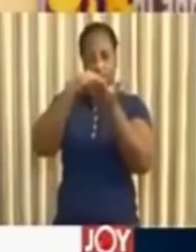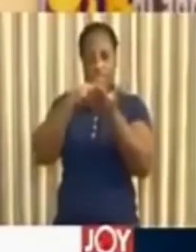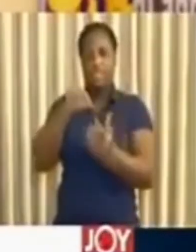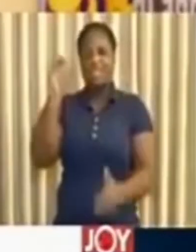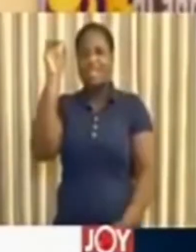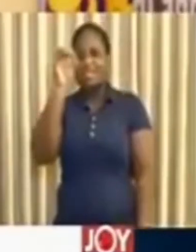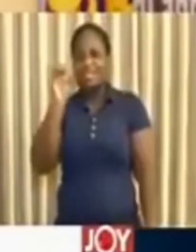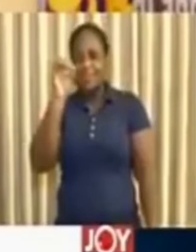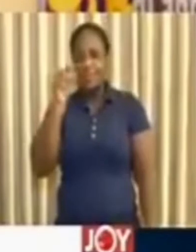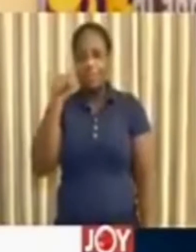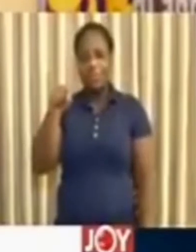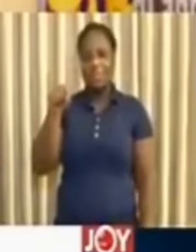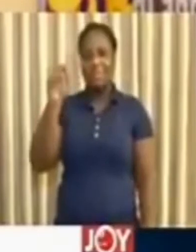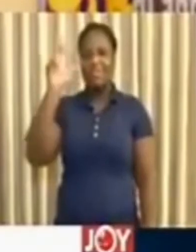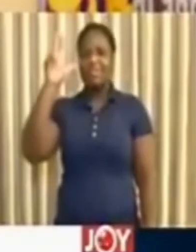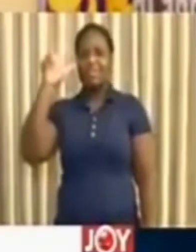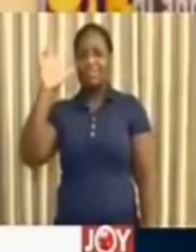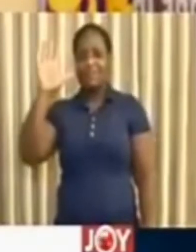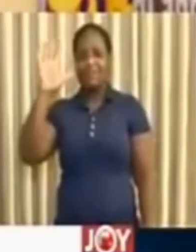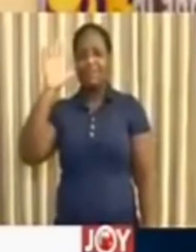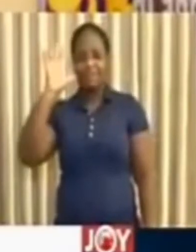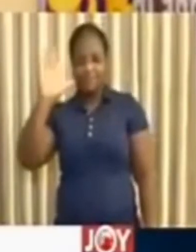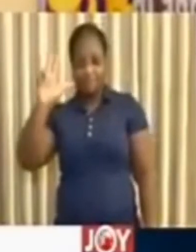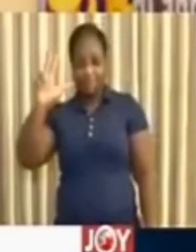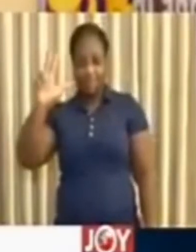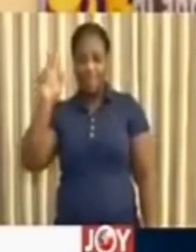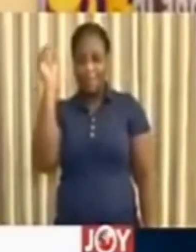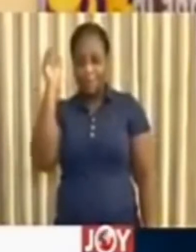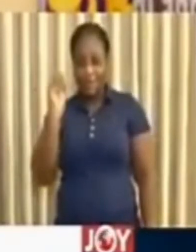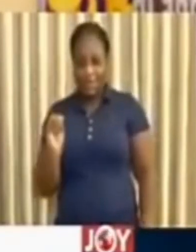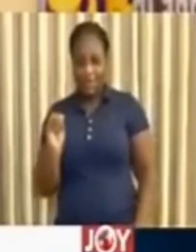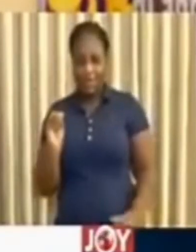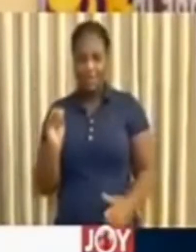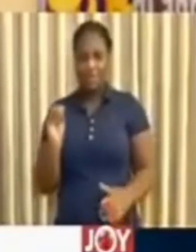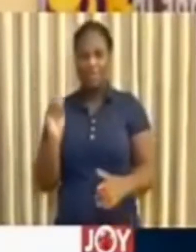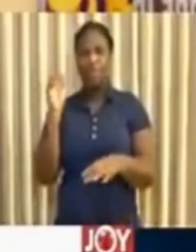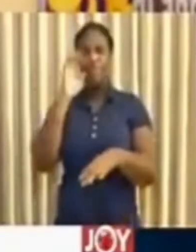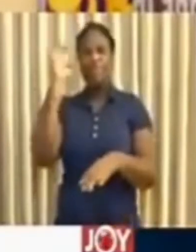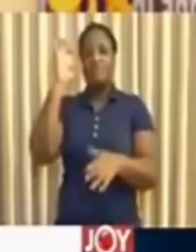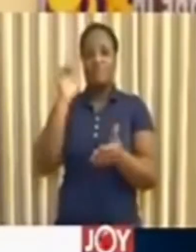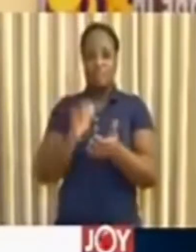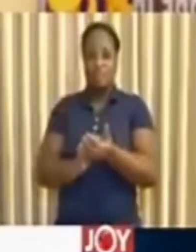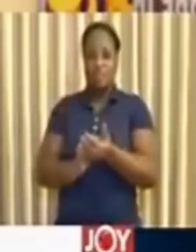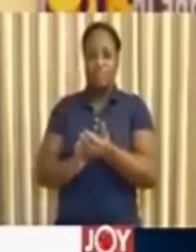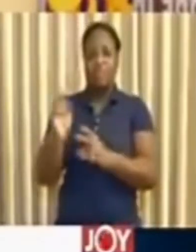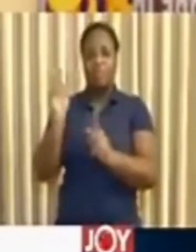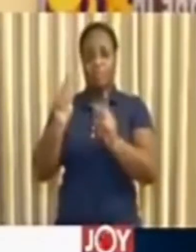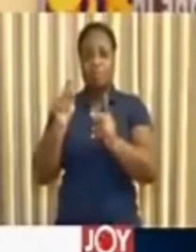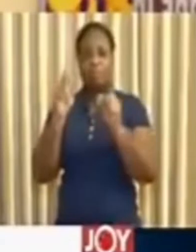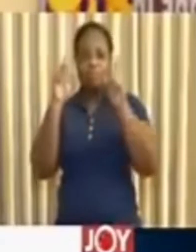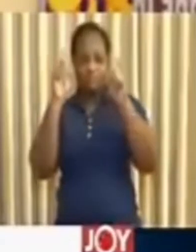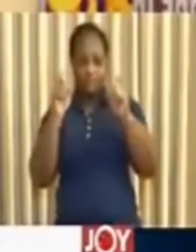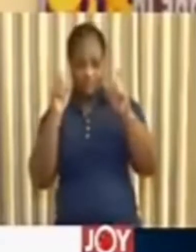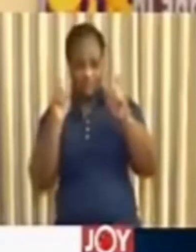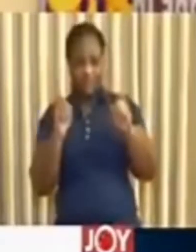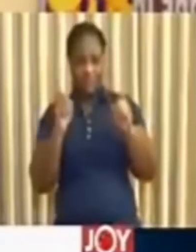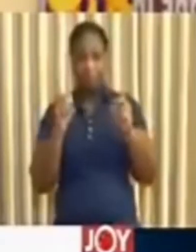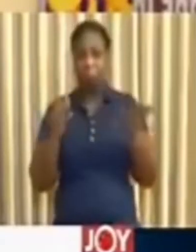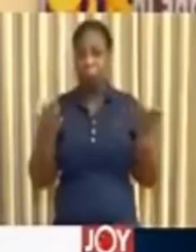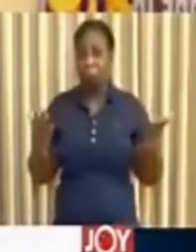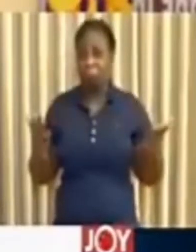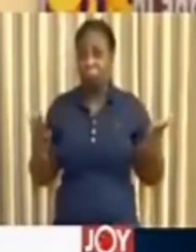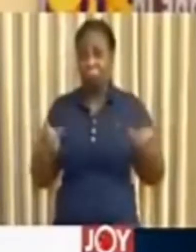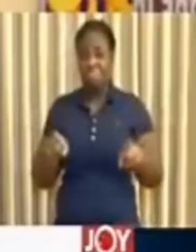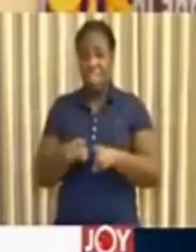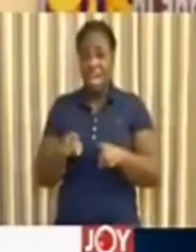.53% of the 14,611 tested. Whilst